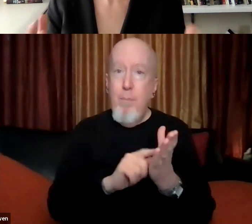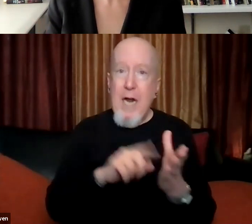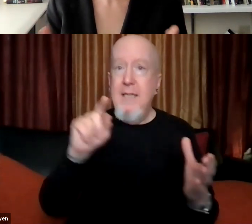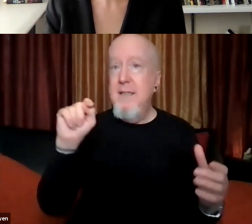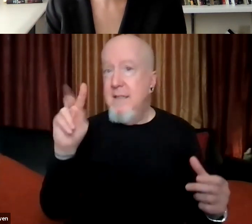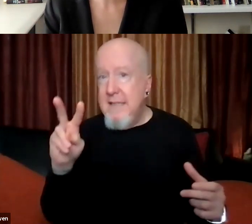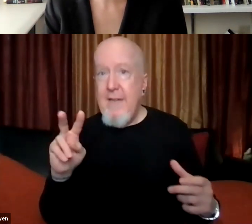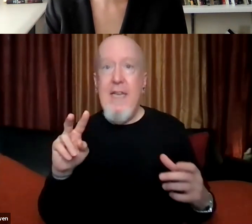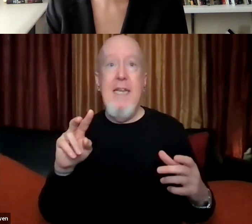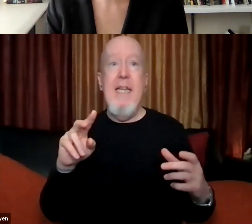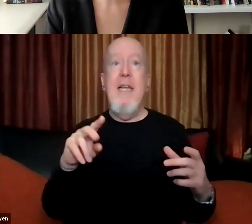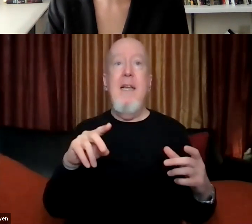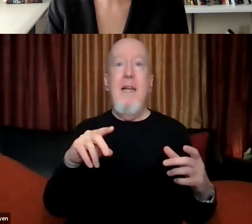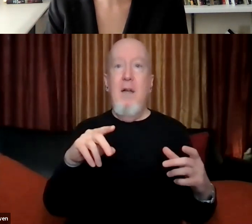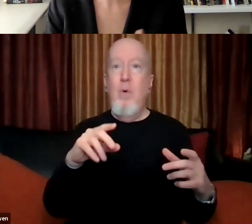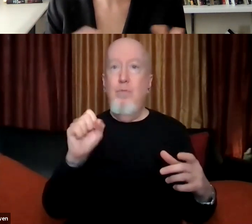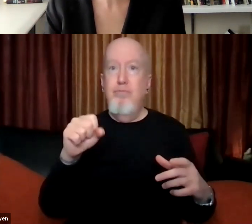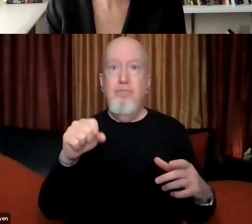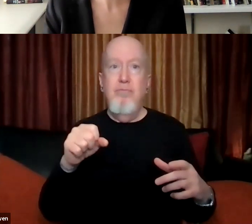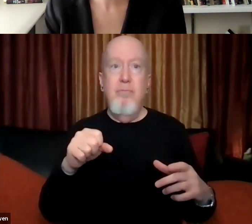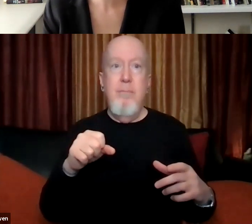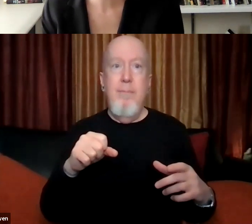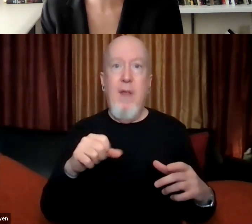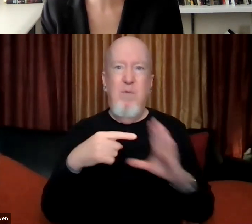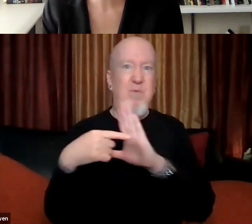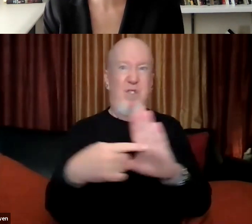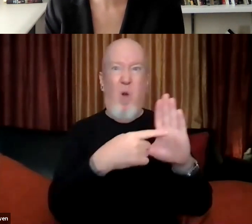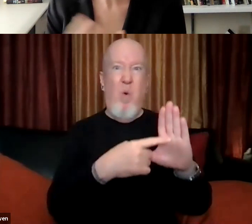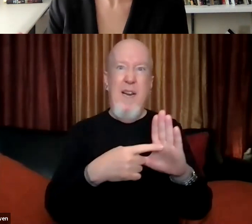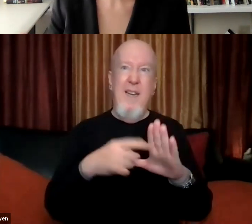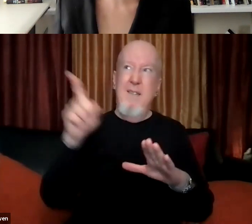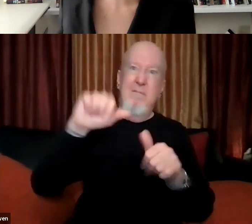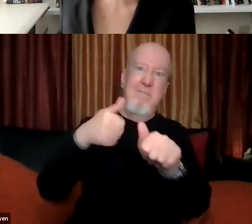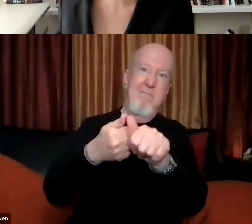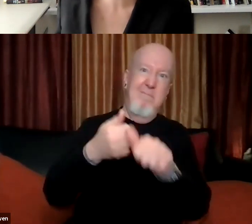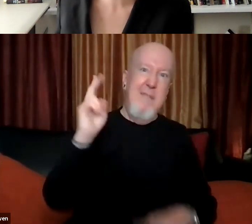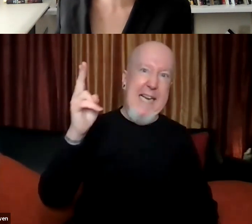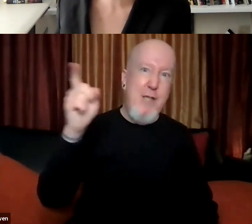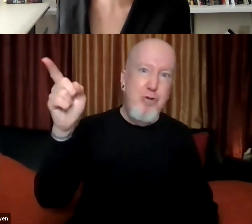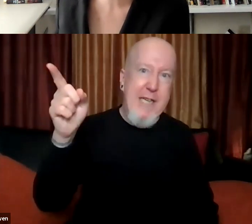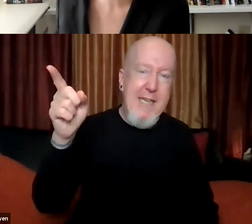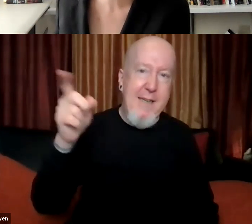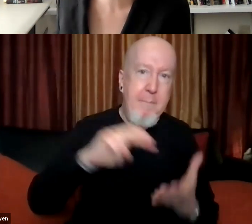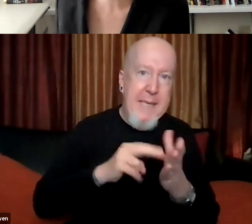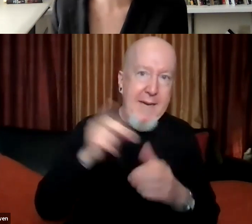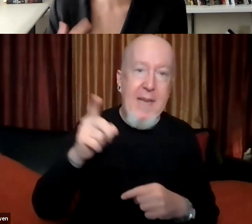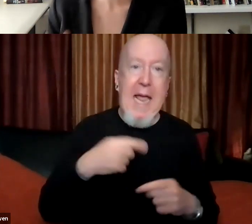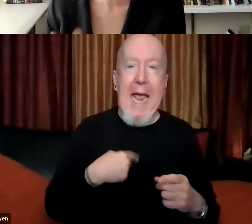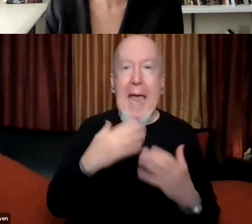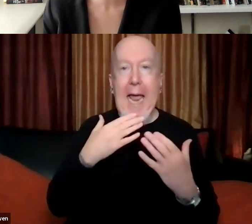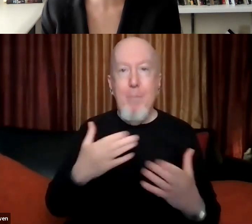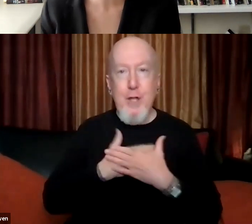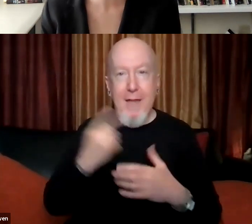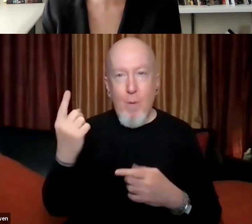have now kind of undertaken the work of, of uncovering the history of these monuments. And, and I really appreciate, um, Kirsten's question about